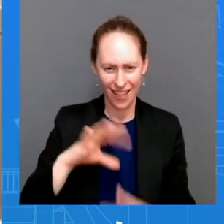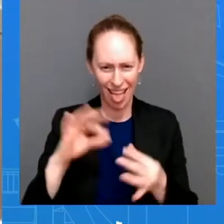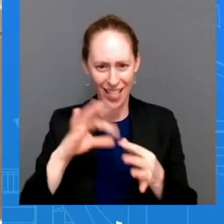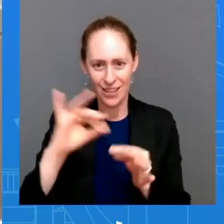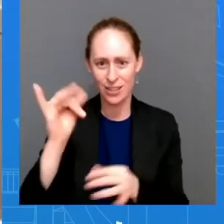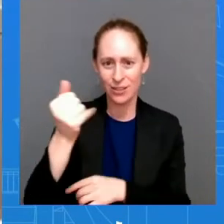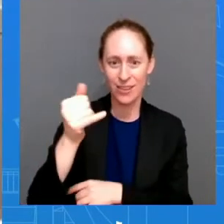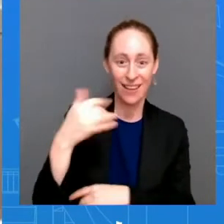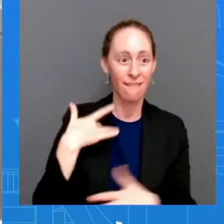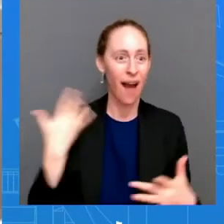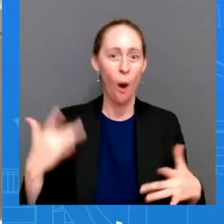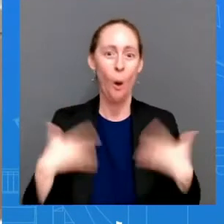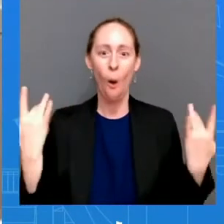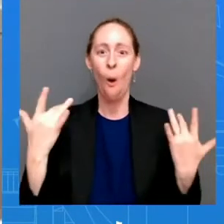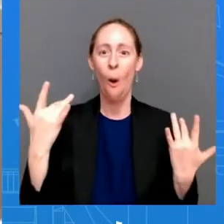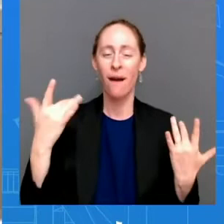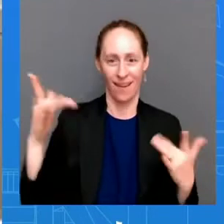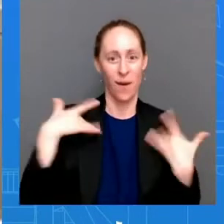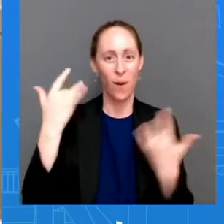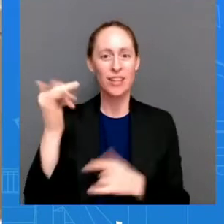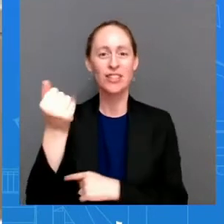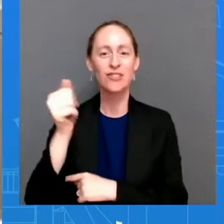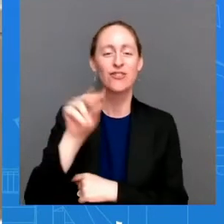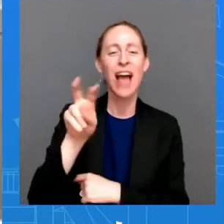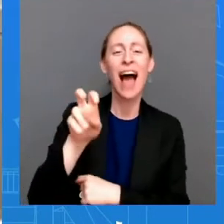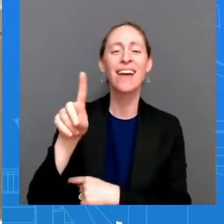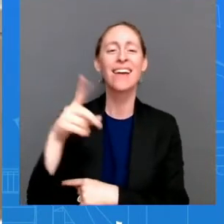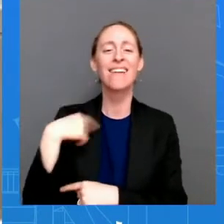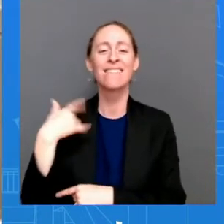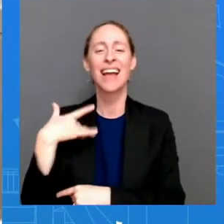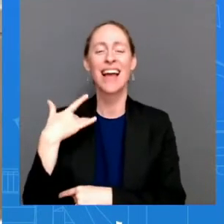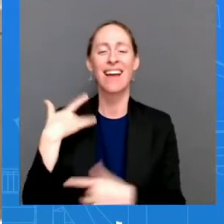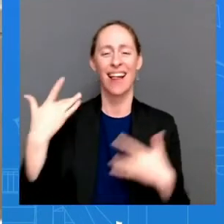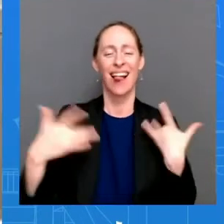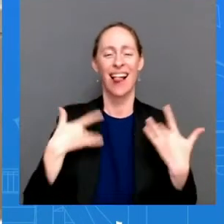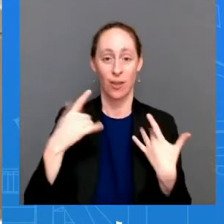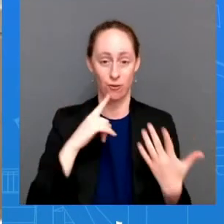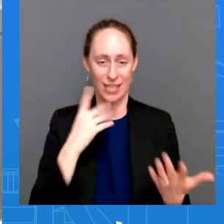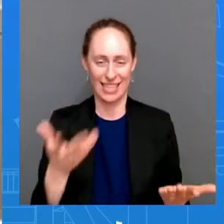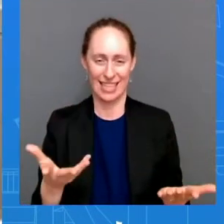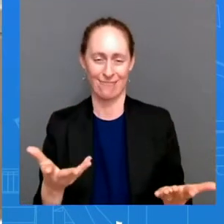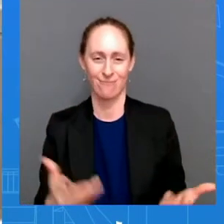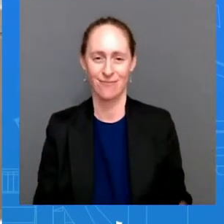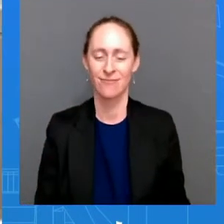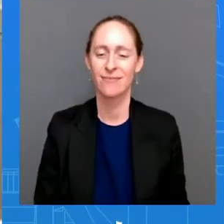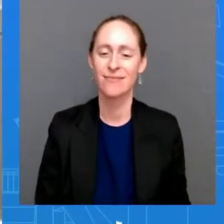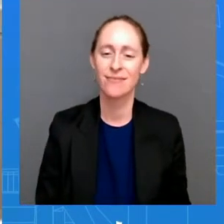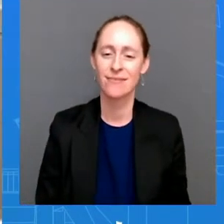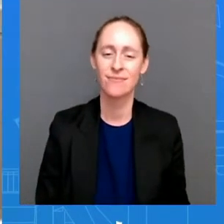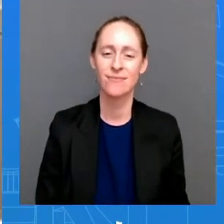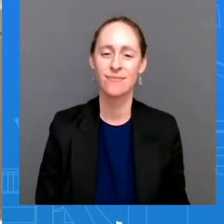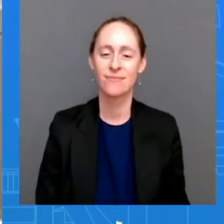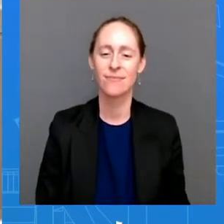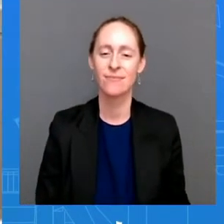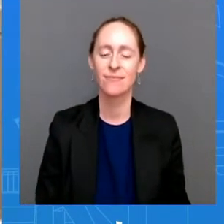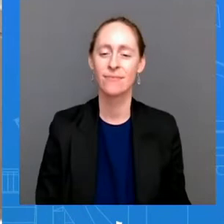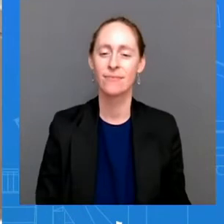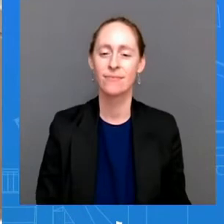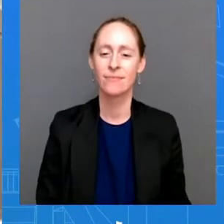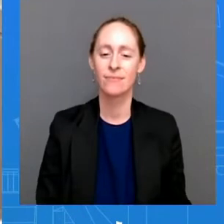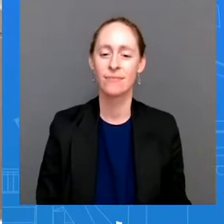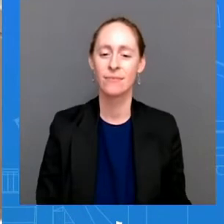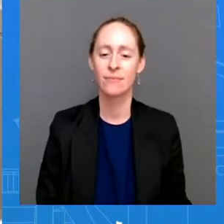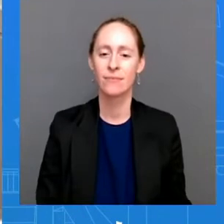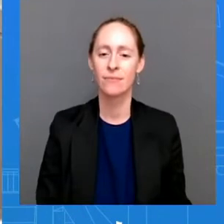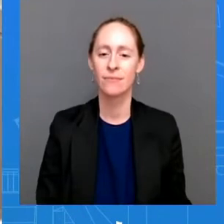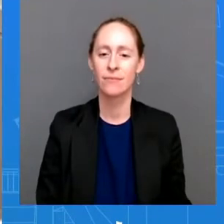but mitch mcconnell said i think it's important for the speaker to go to taiwan lindsey graham said the idea of her going is a